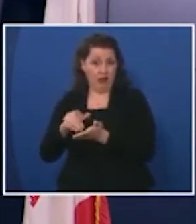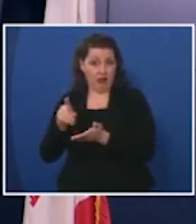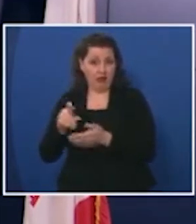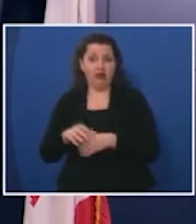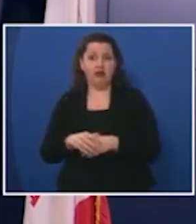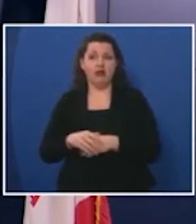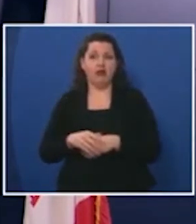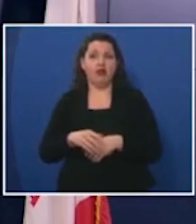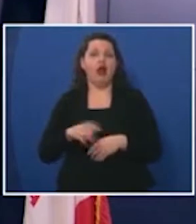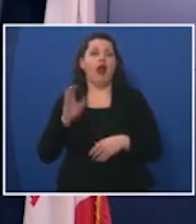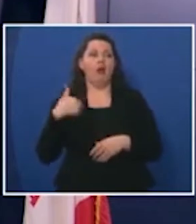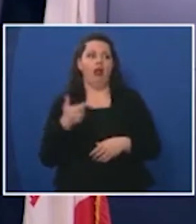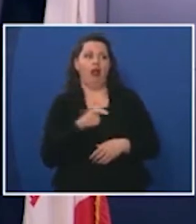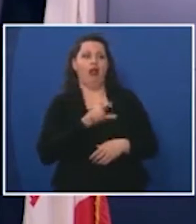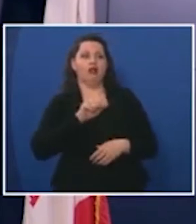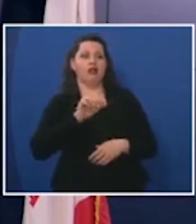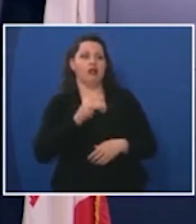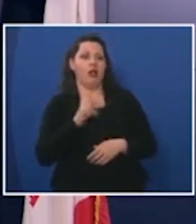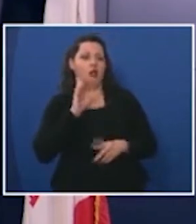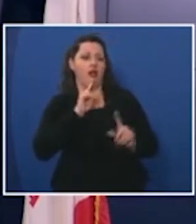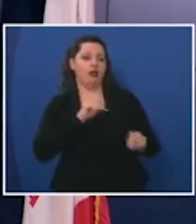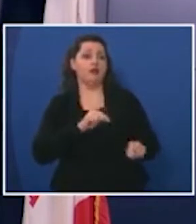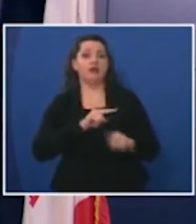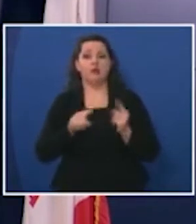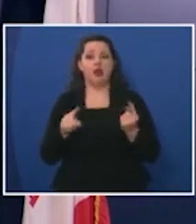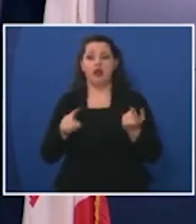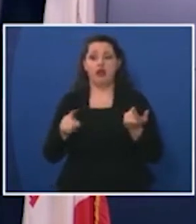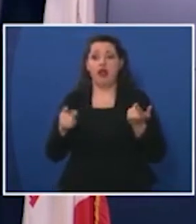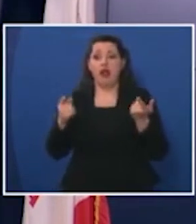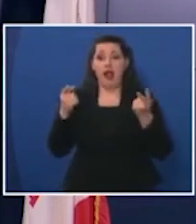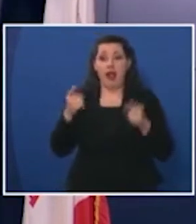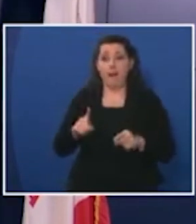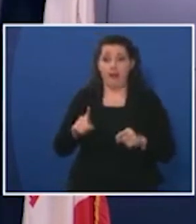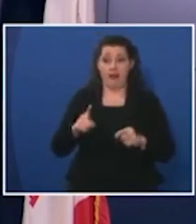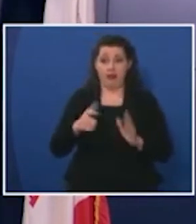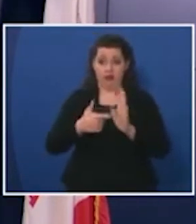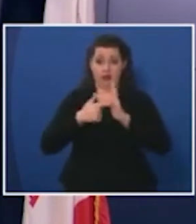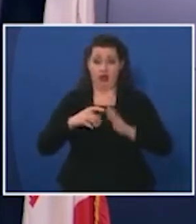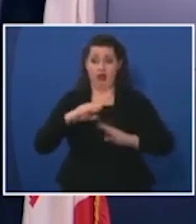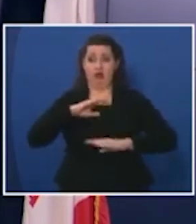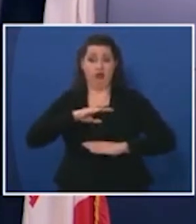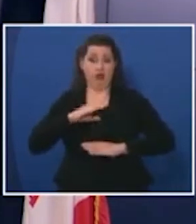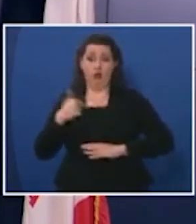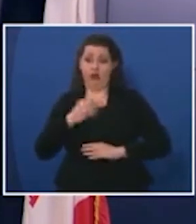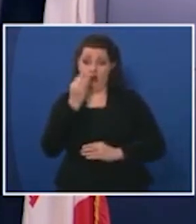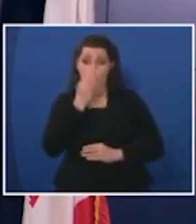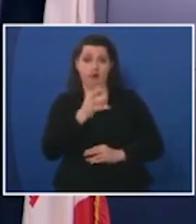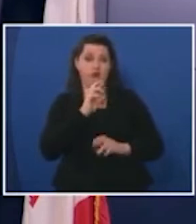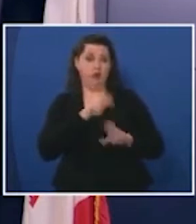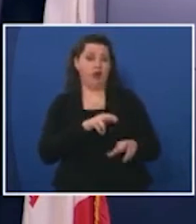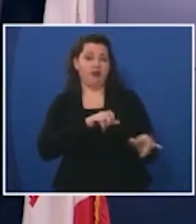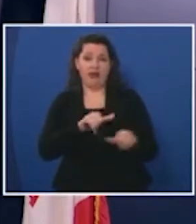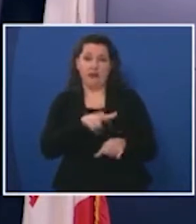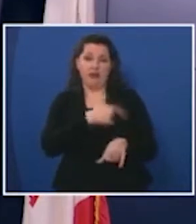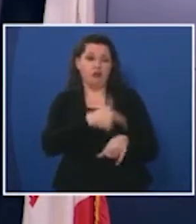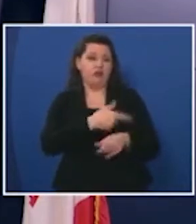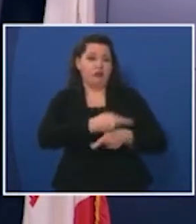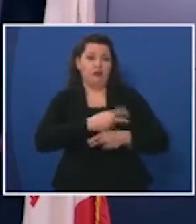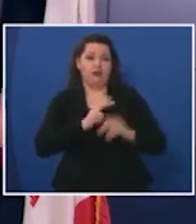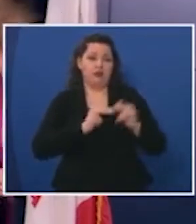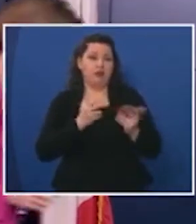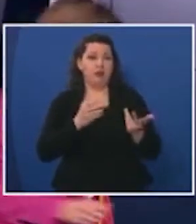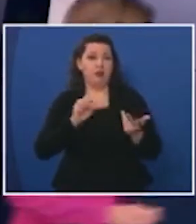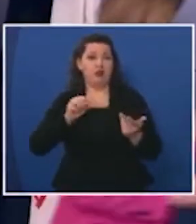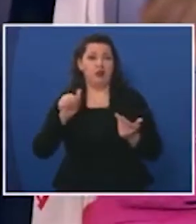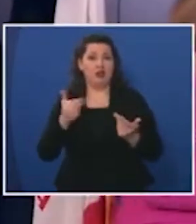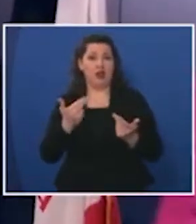let sarah answer that but we have been very transparent when they meet the criteria we report just like we've done with our long-term care facilities so sarah do